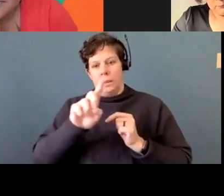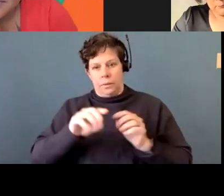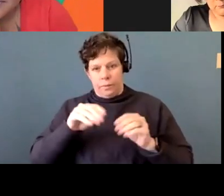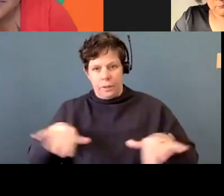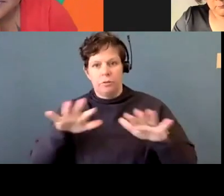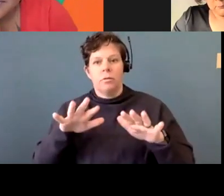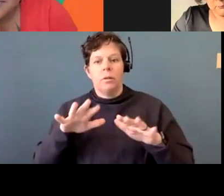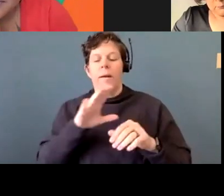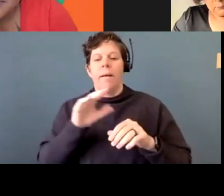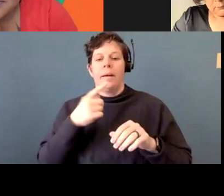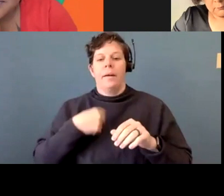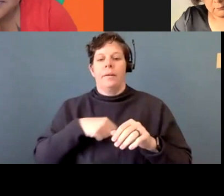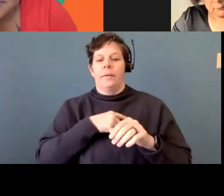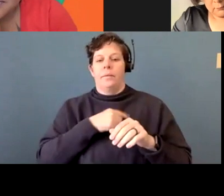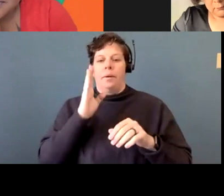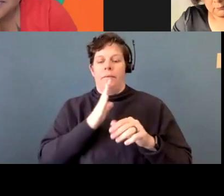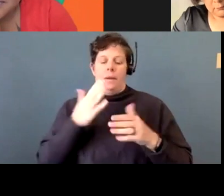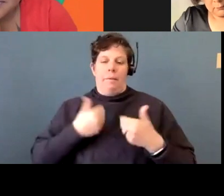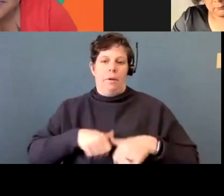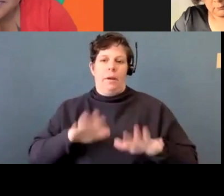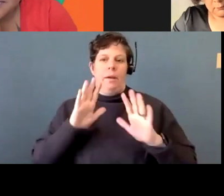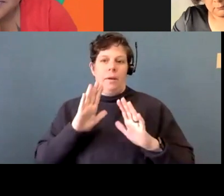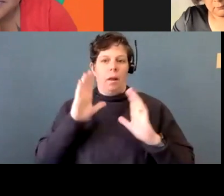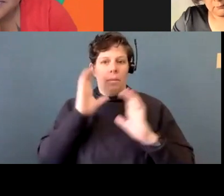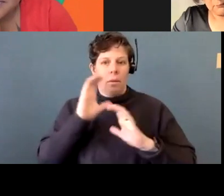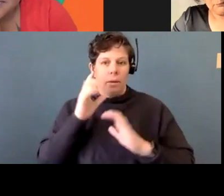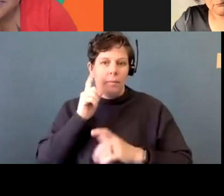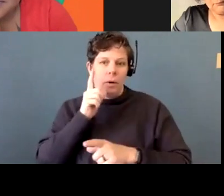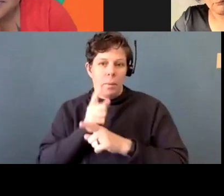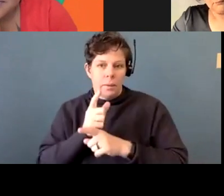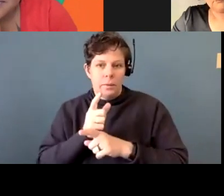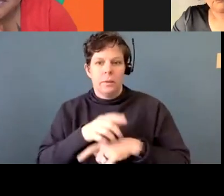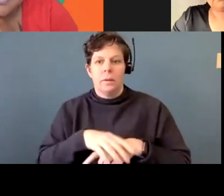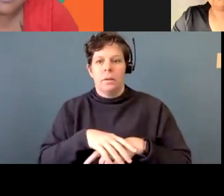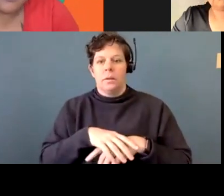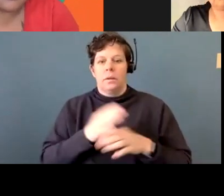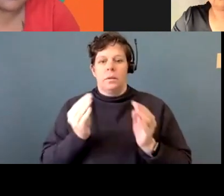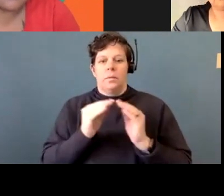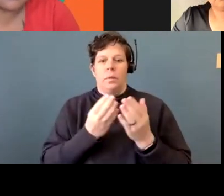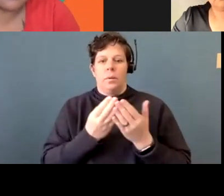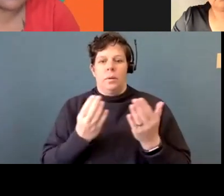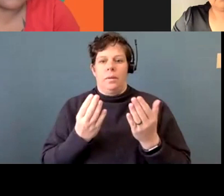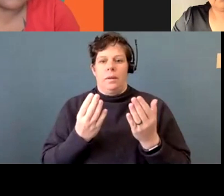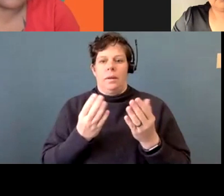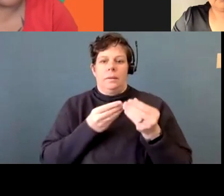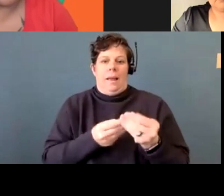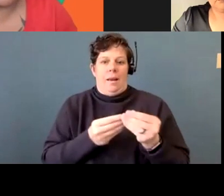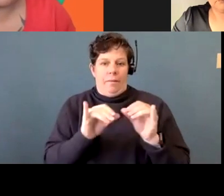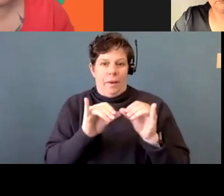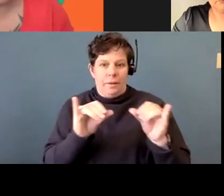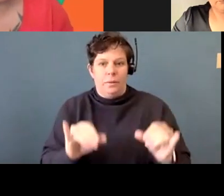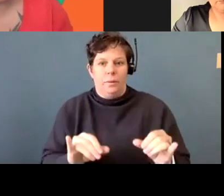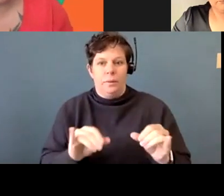we, we've never given up looking for her and there's more things that get in the system. Um, we've taken